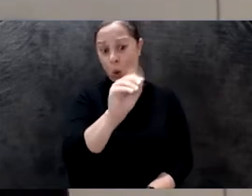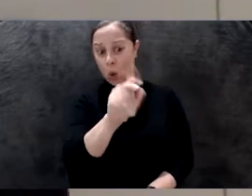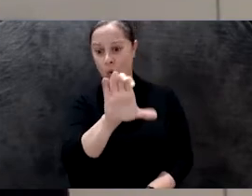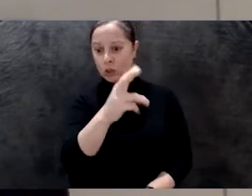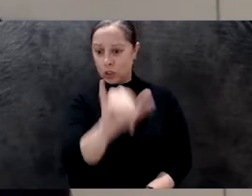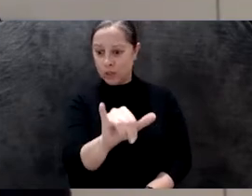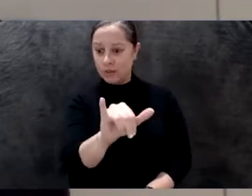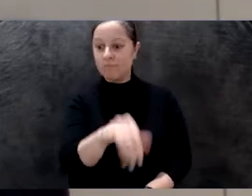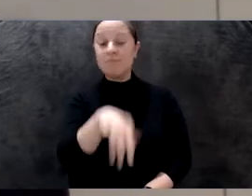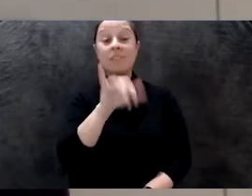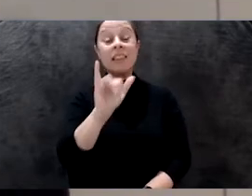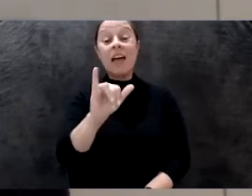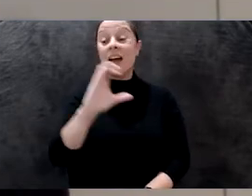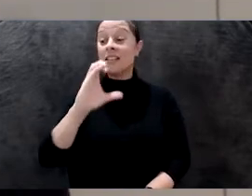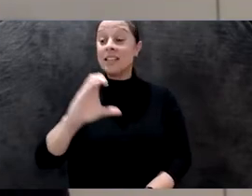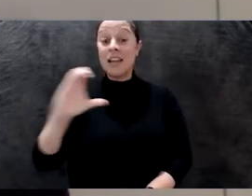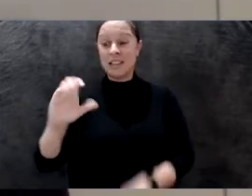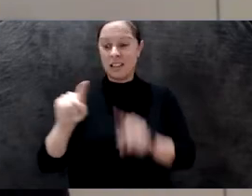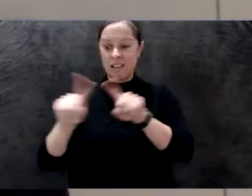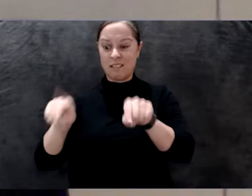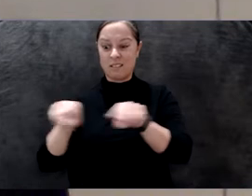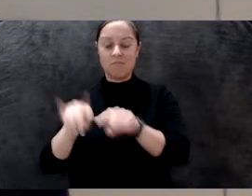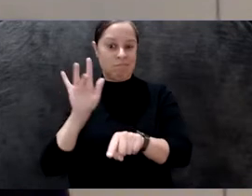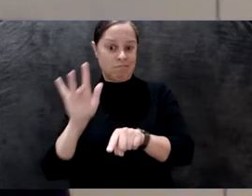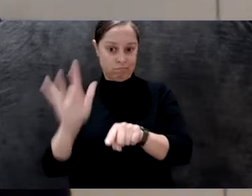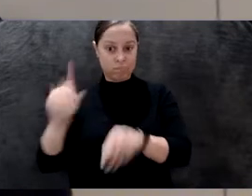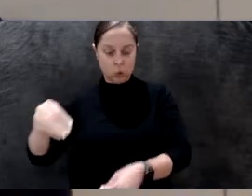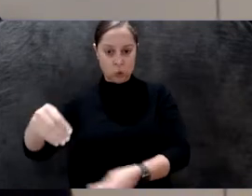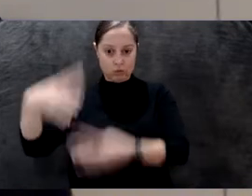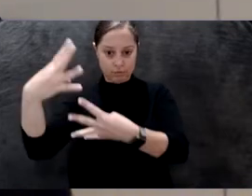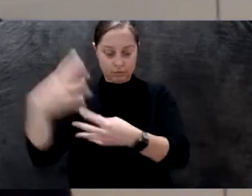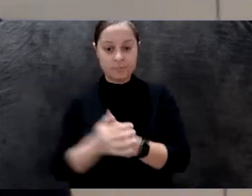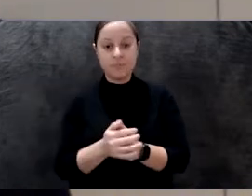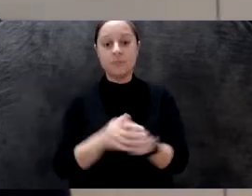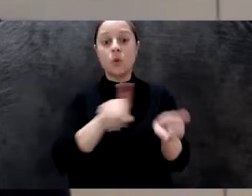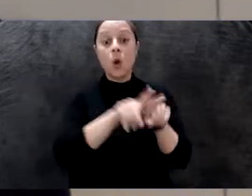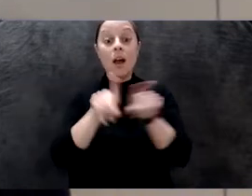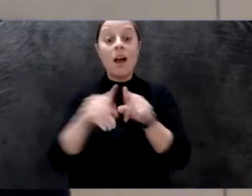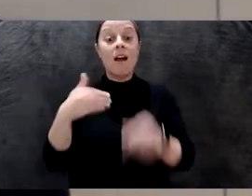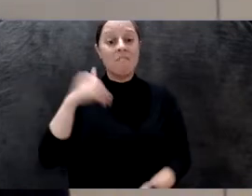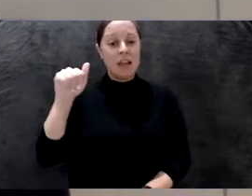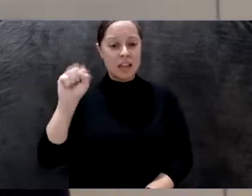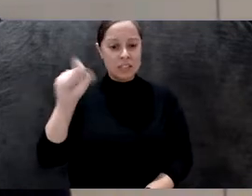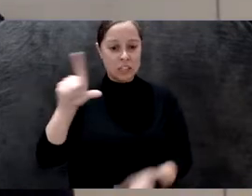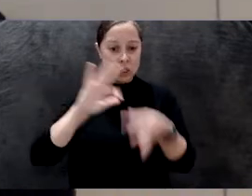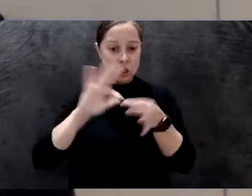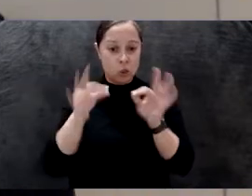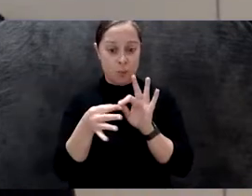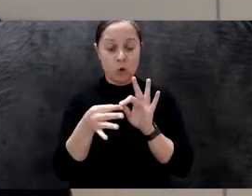CC button in the bottom right of your Zoom window. We also have American Sign Language available,